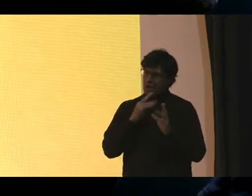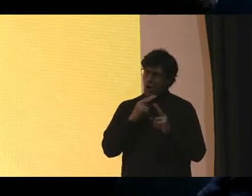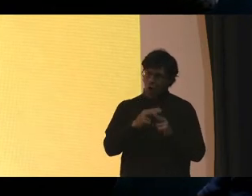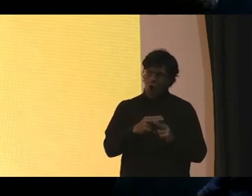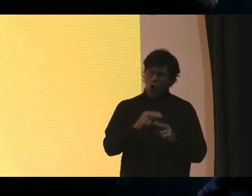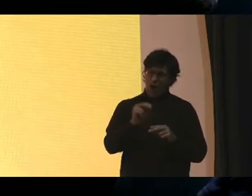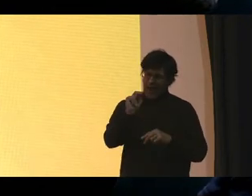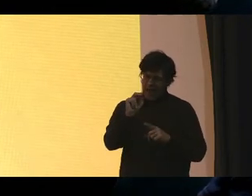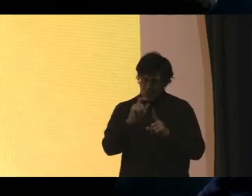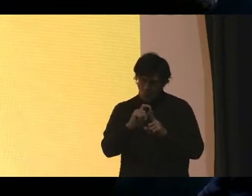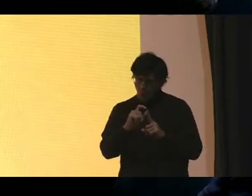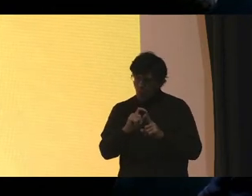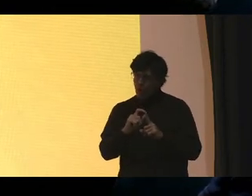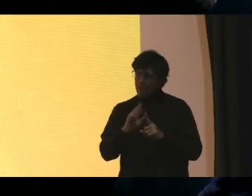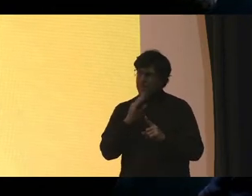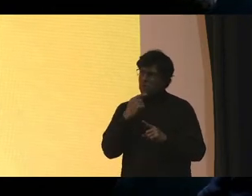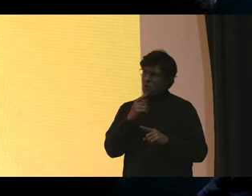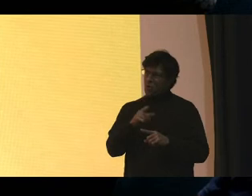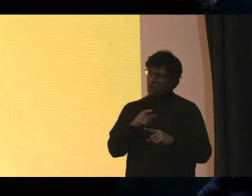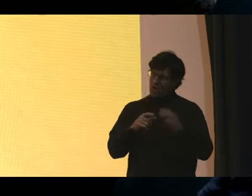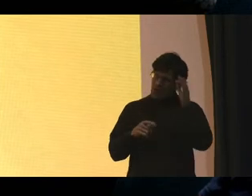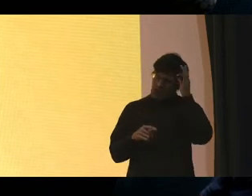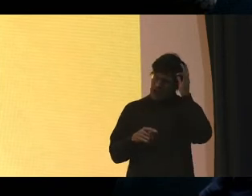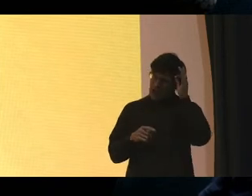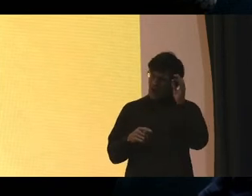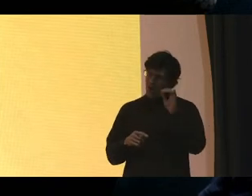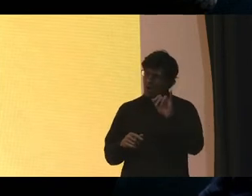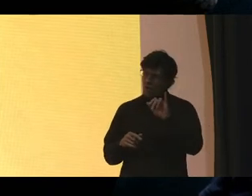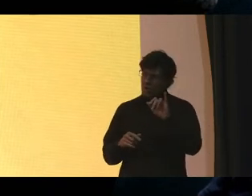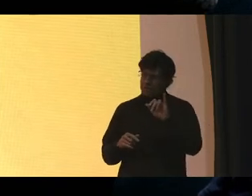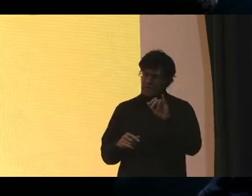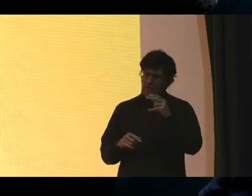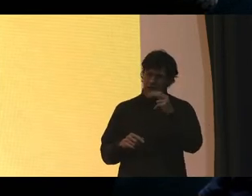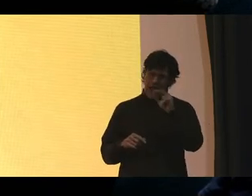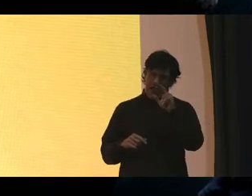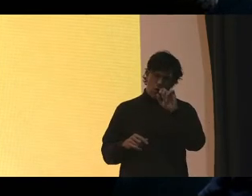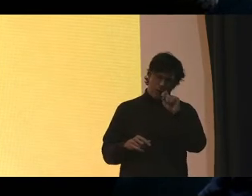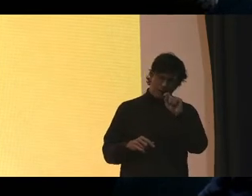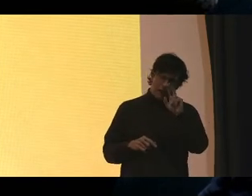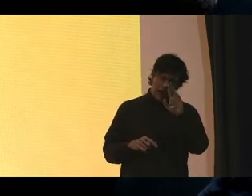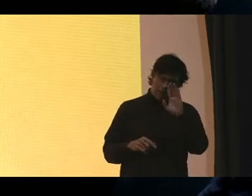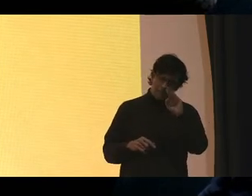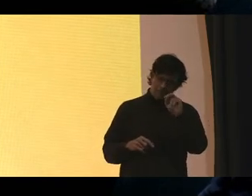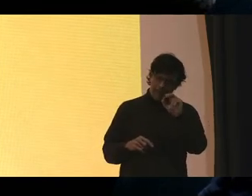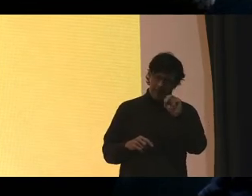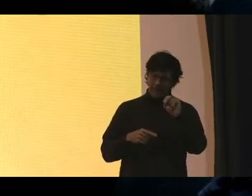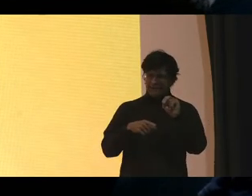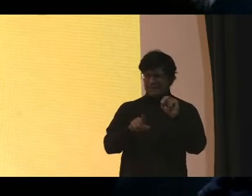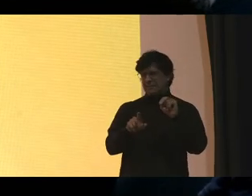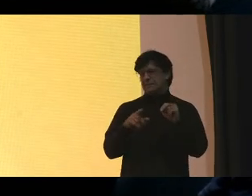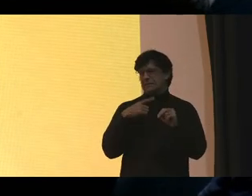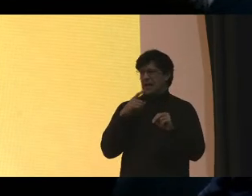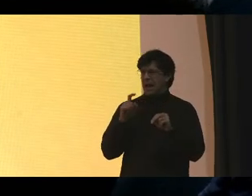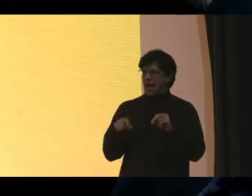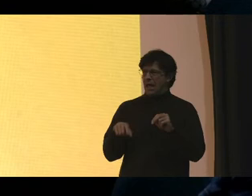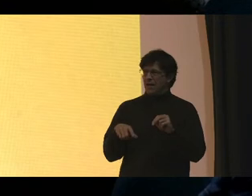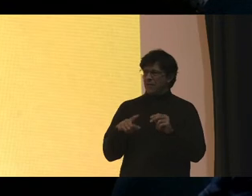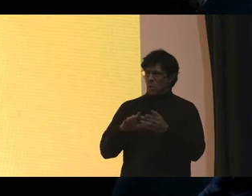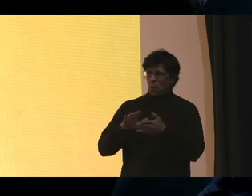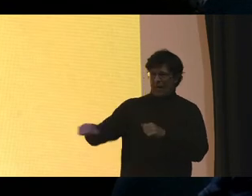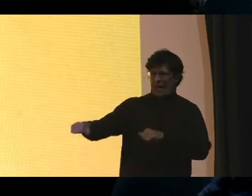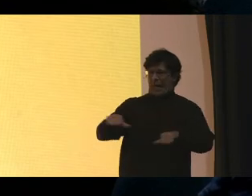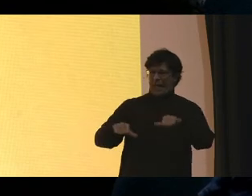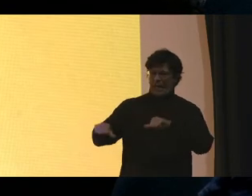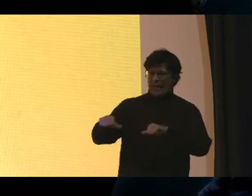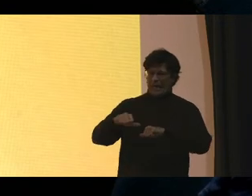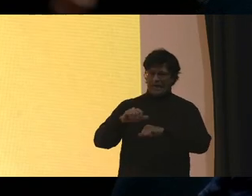N-word Being told that their hair was like Harriet Tubman's Being told that they need to clean the counters because they're their